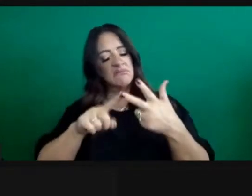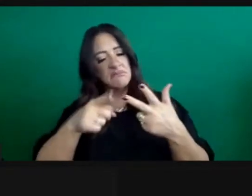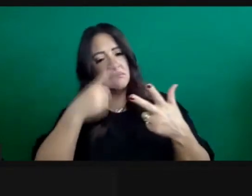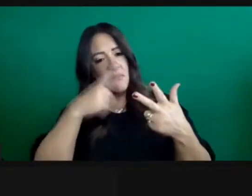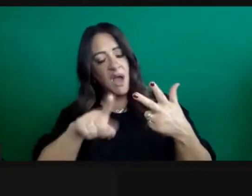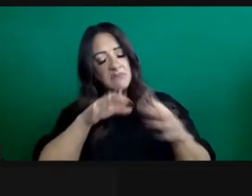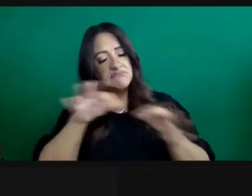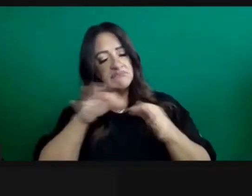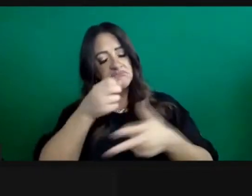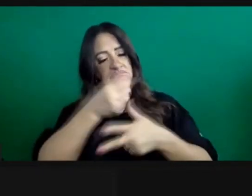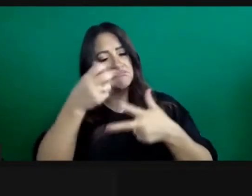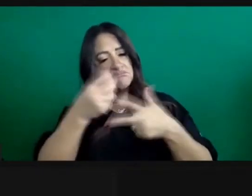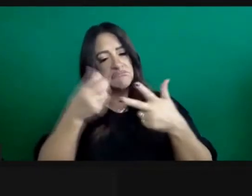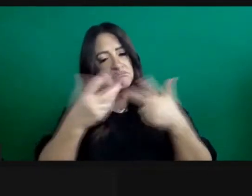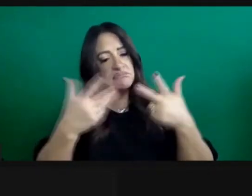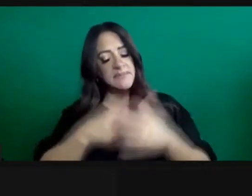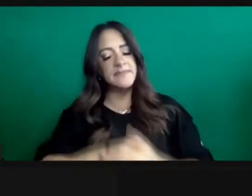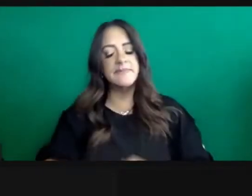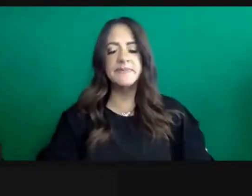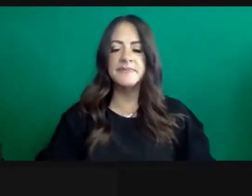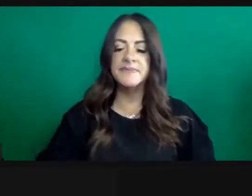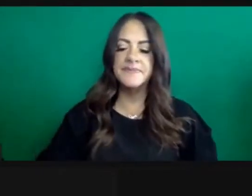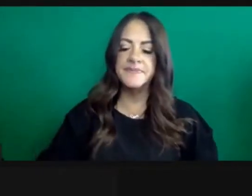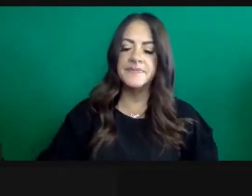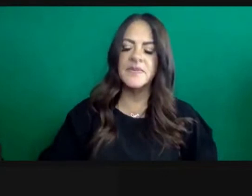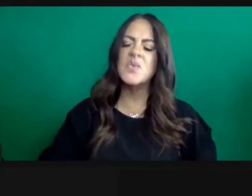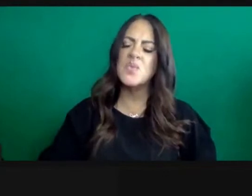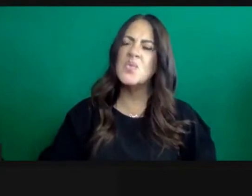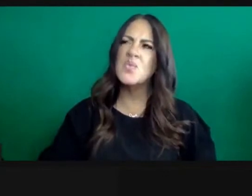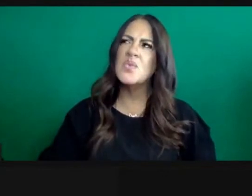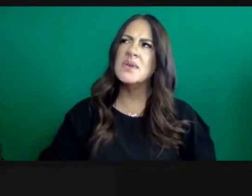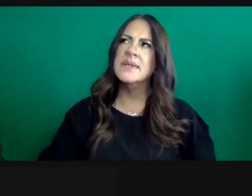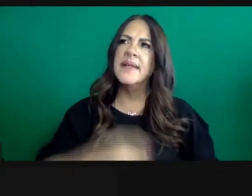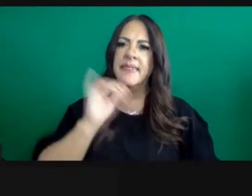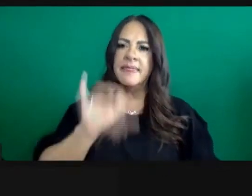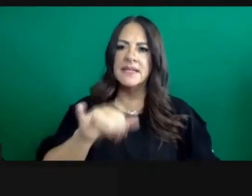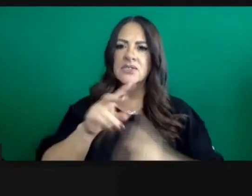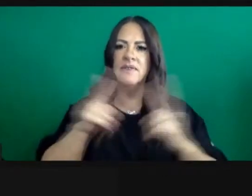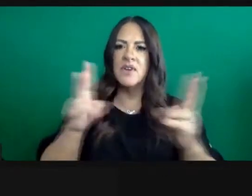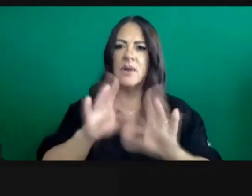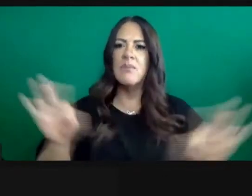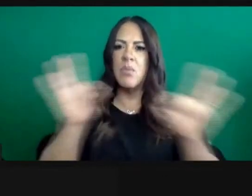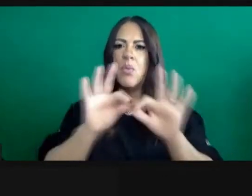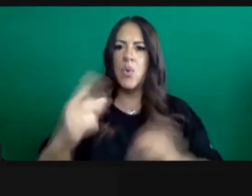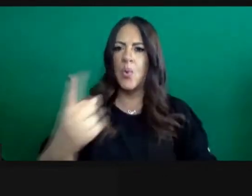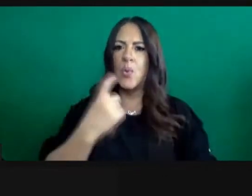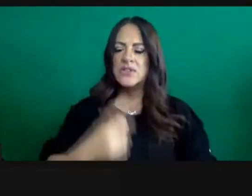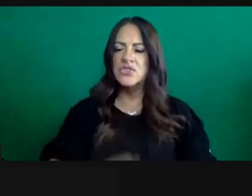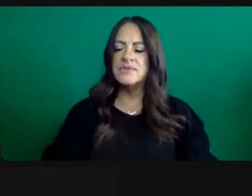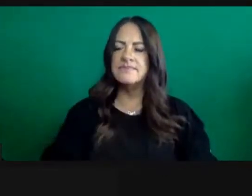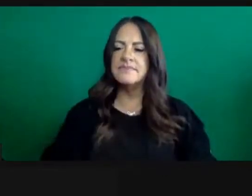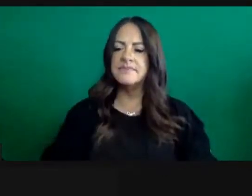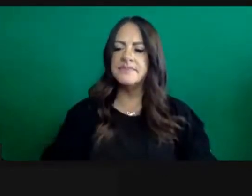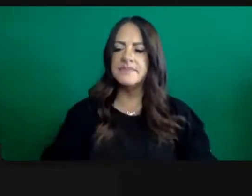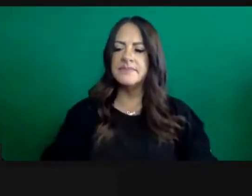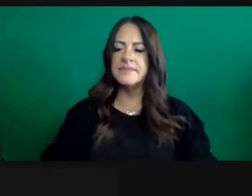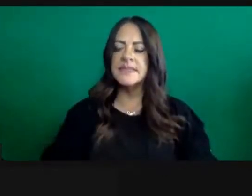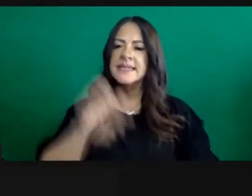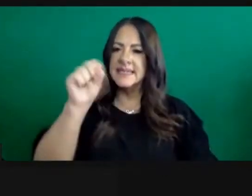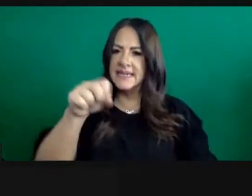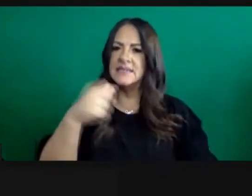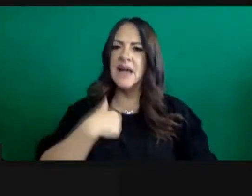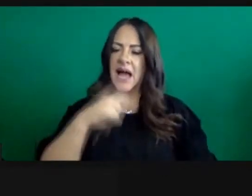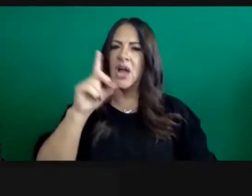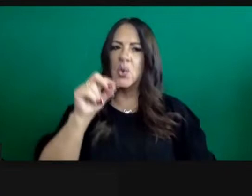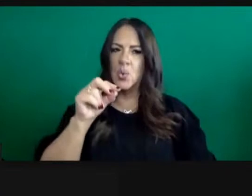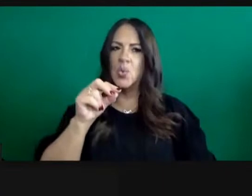Yeah, I mean, it's an incredibly important question and I do save some time and with the team and